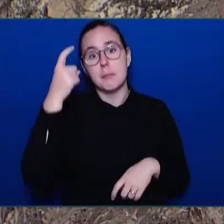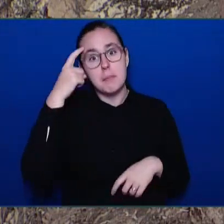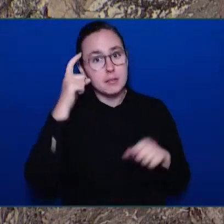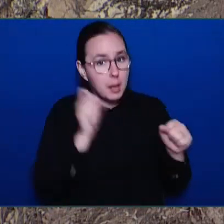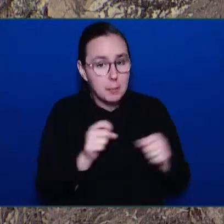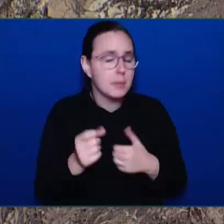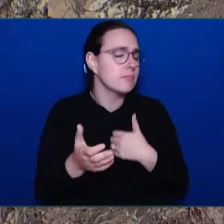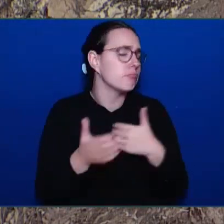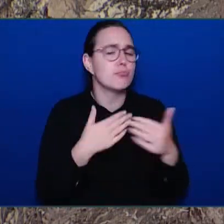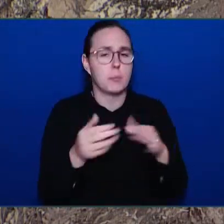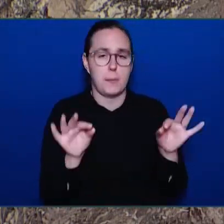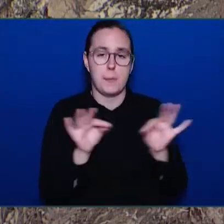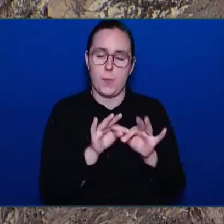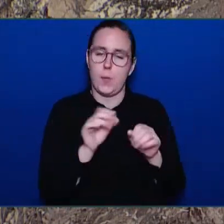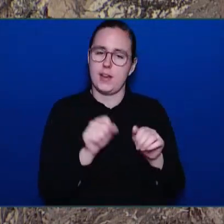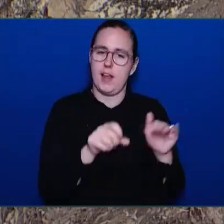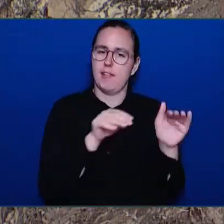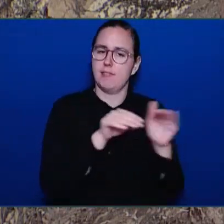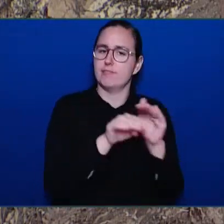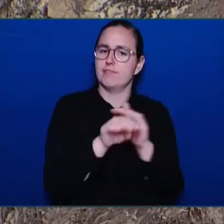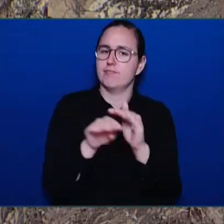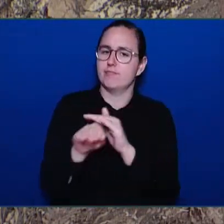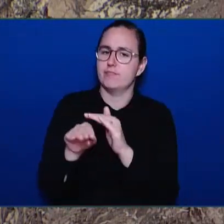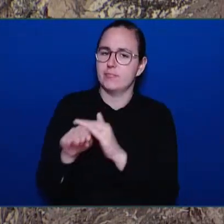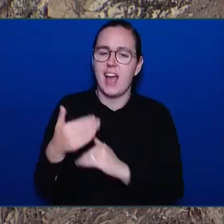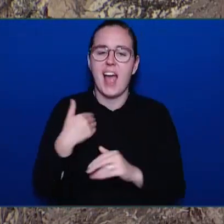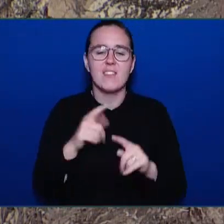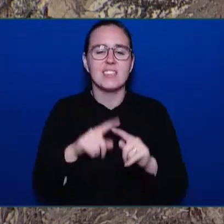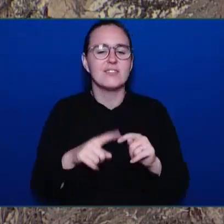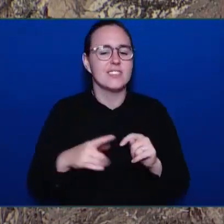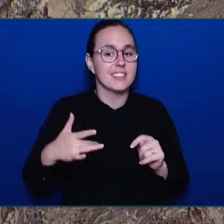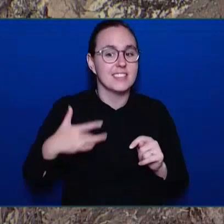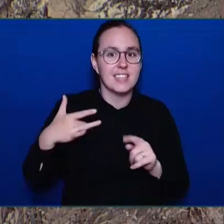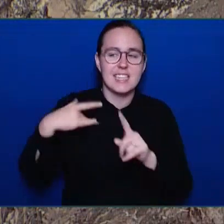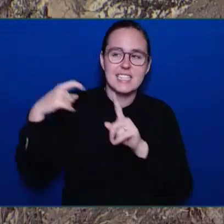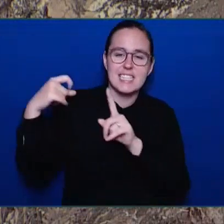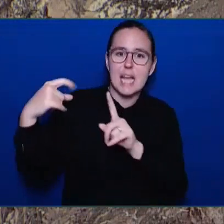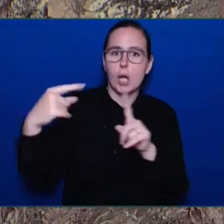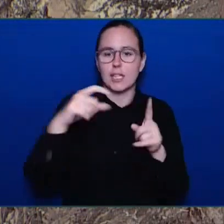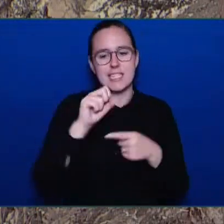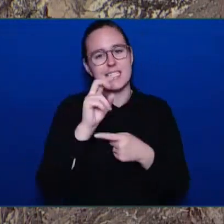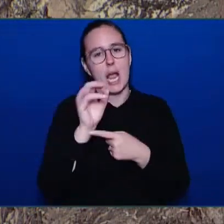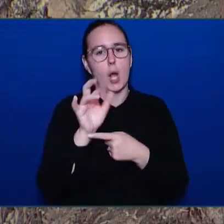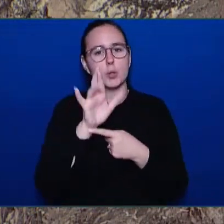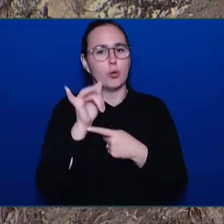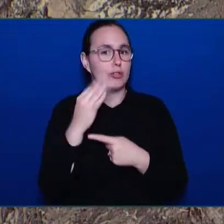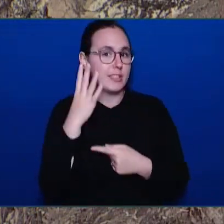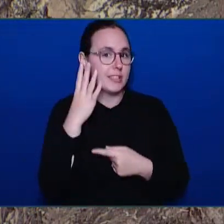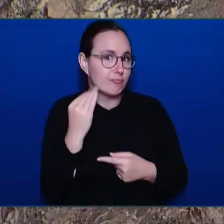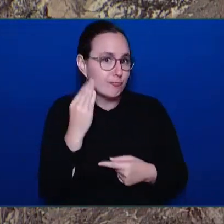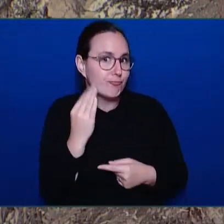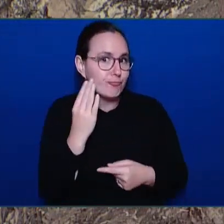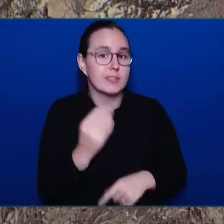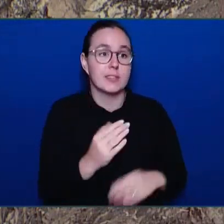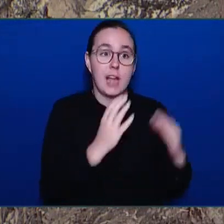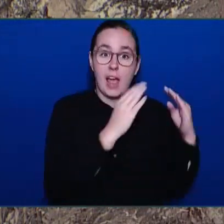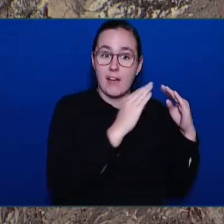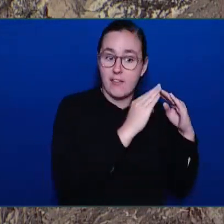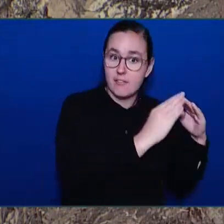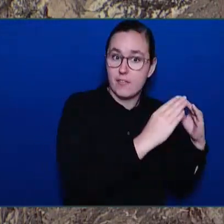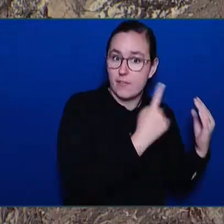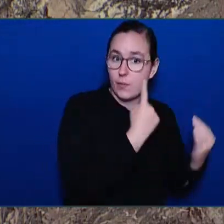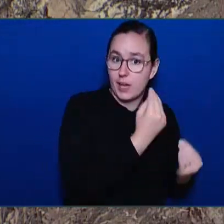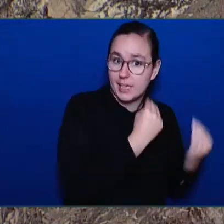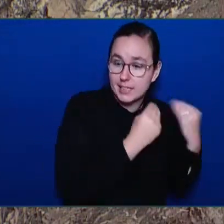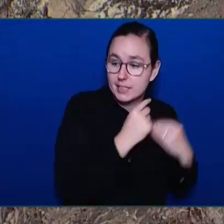play elements, as well as a sheltered area with picnic tables and a water feature. This safe, inclusive space will include